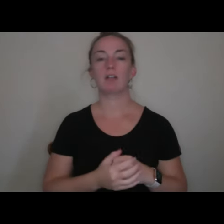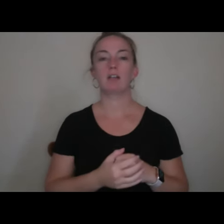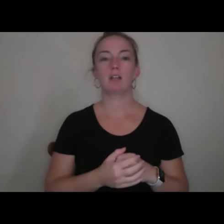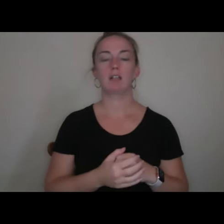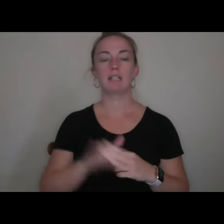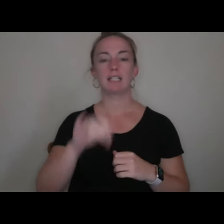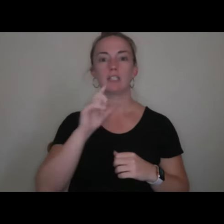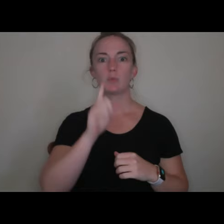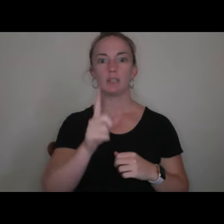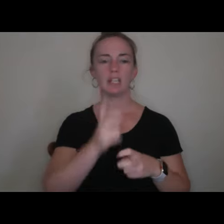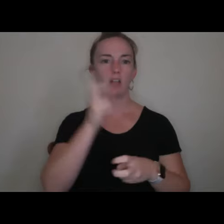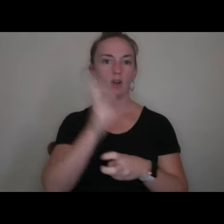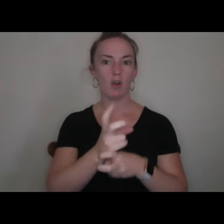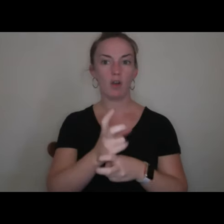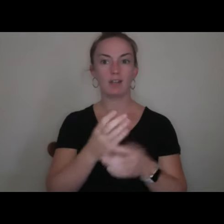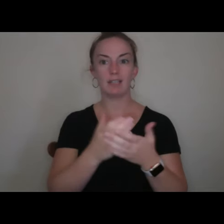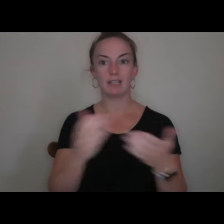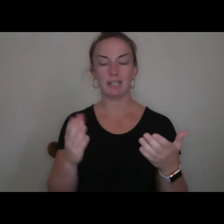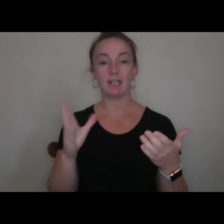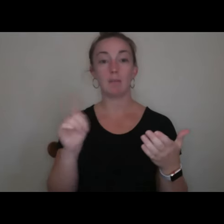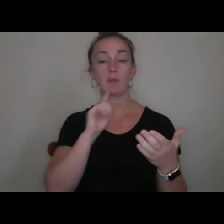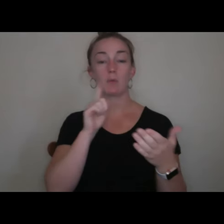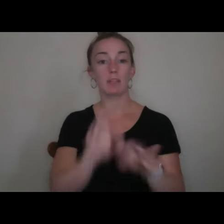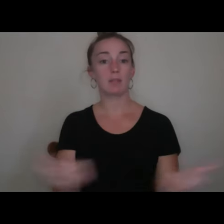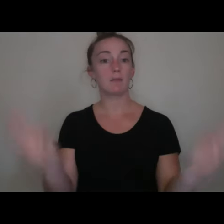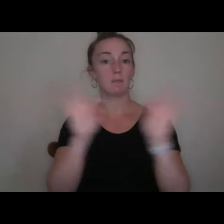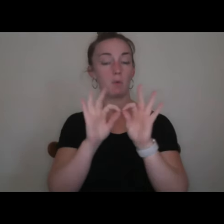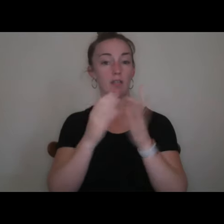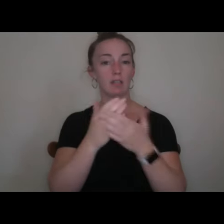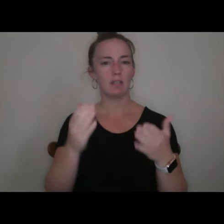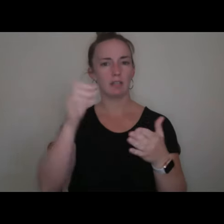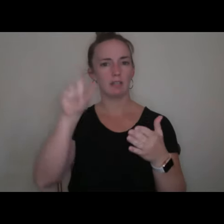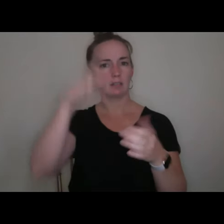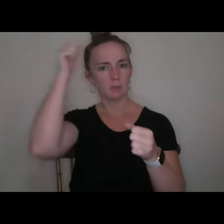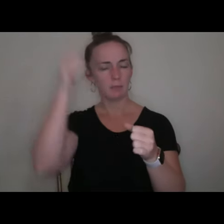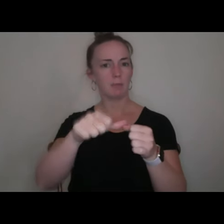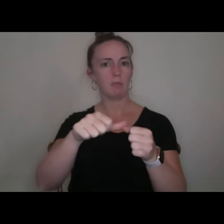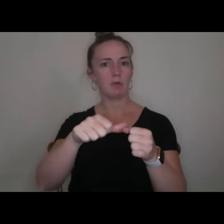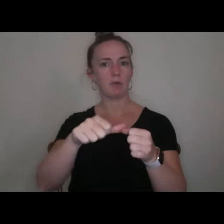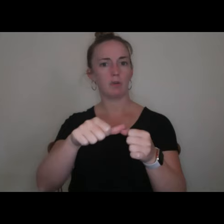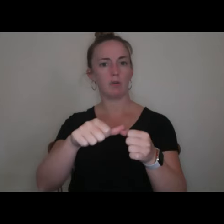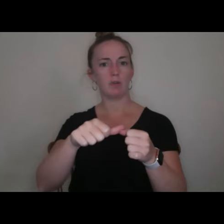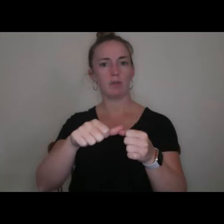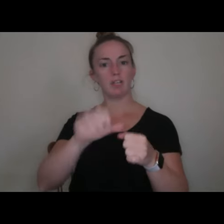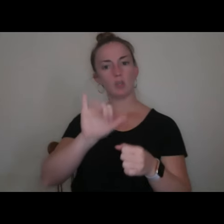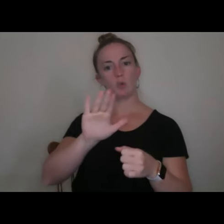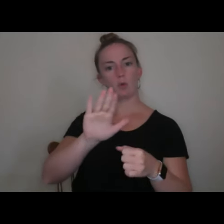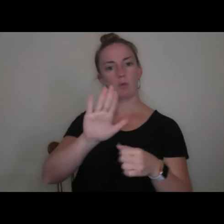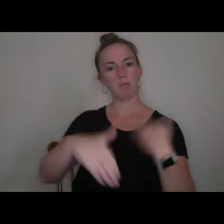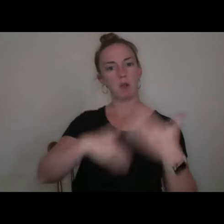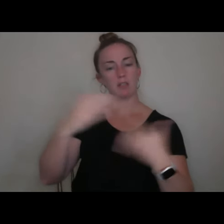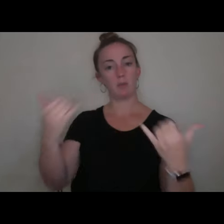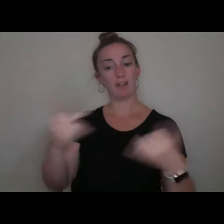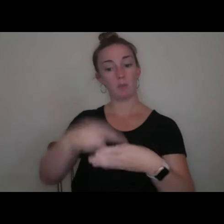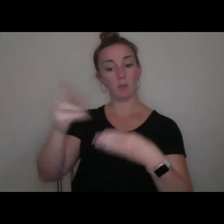really hard thing, but a really important thing to remember that the outcomes of this process have